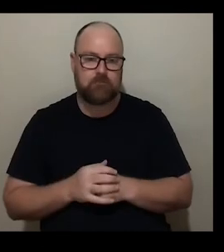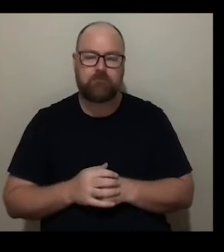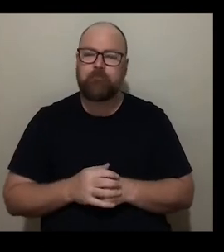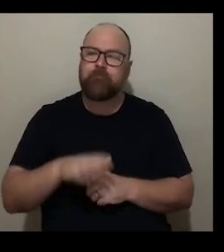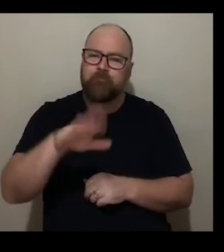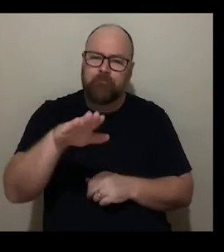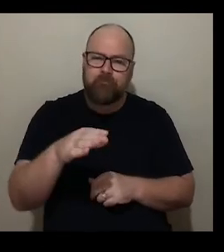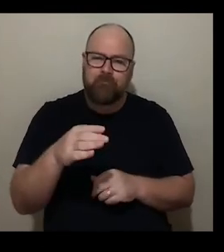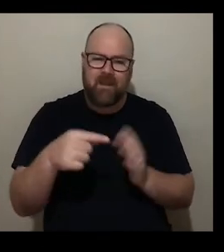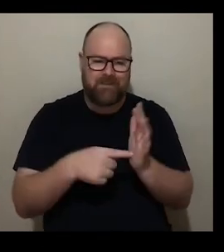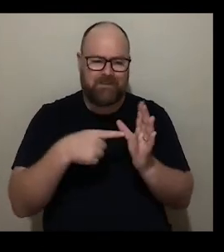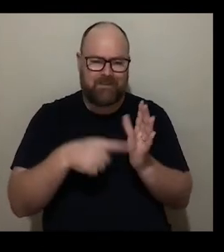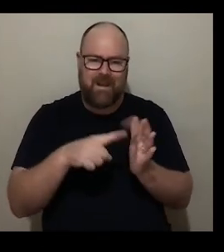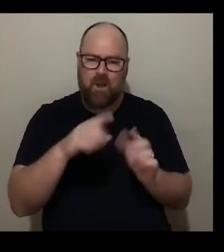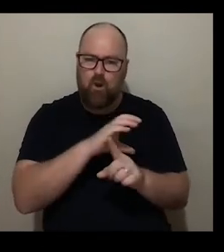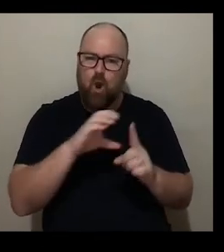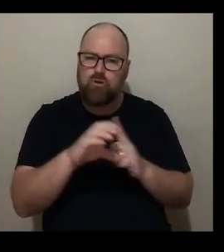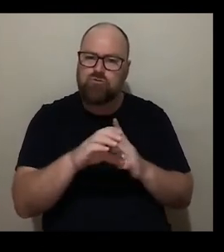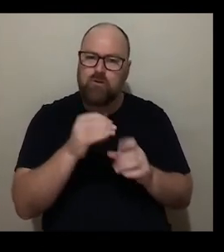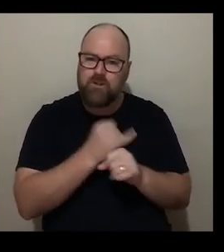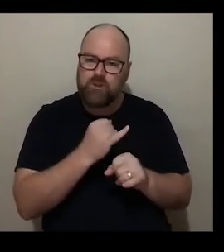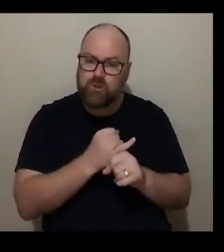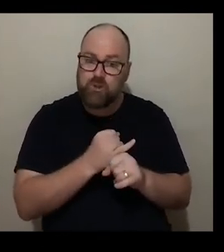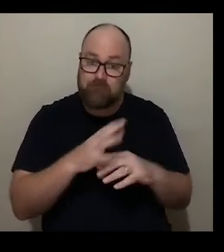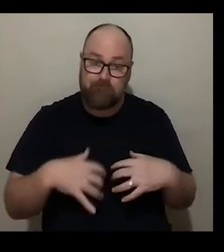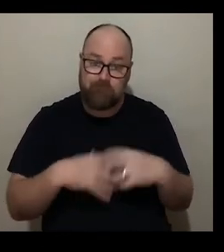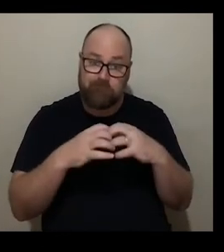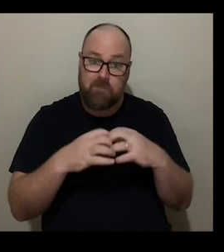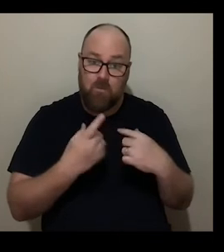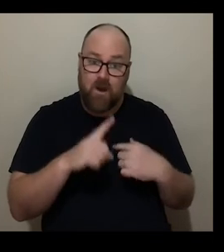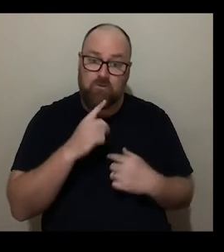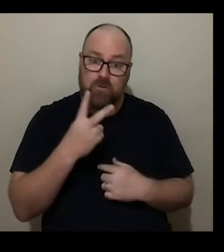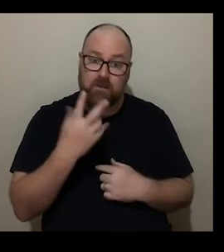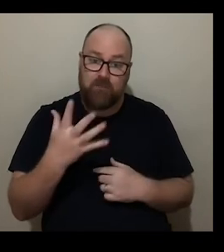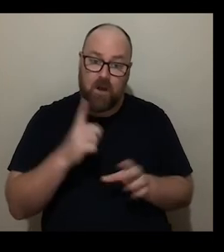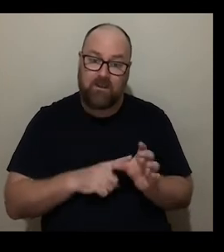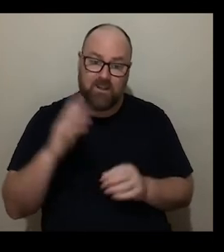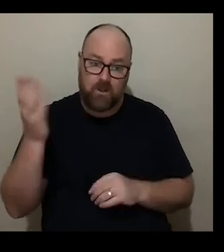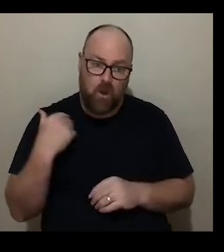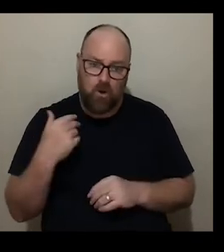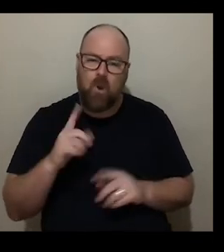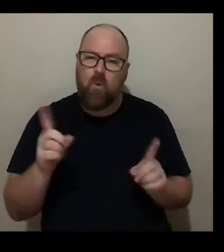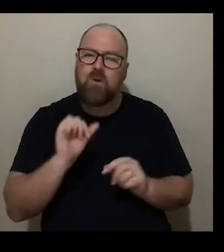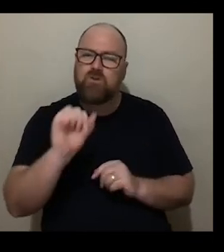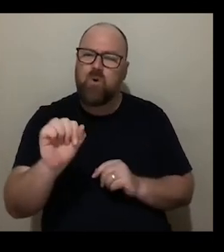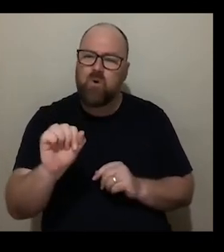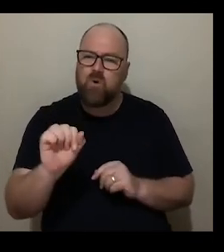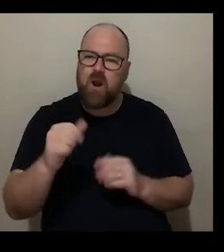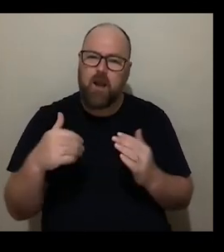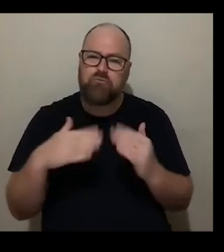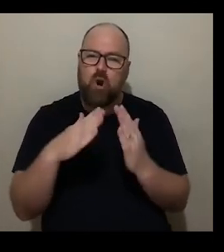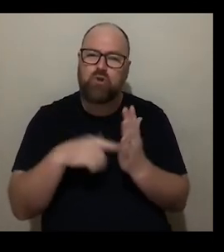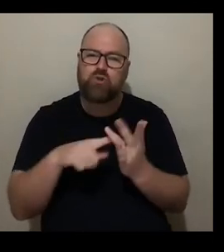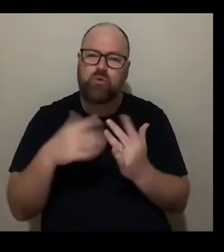cultural institution that was established 125 years ago how has your approach to access changed over the